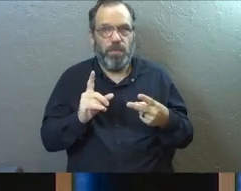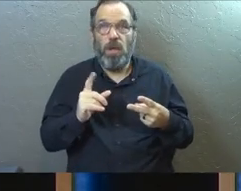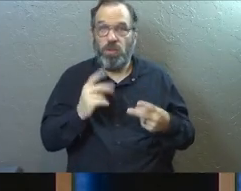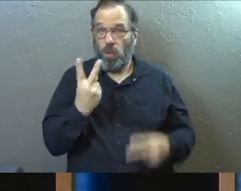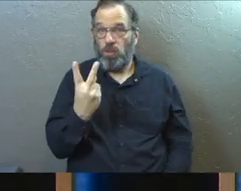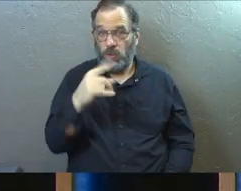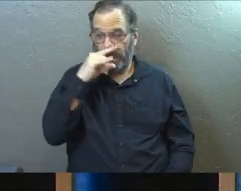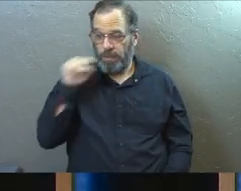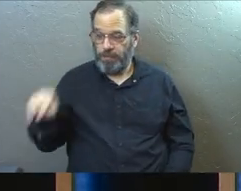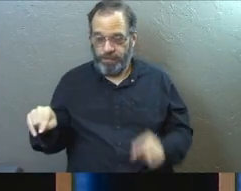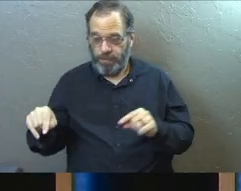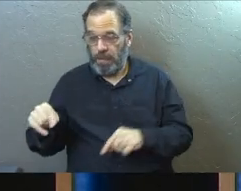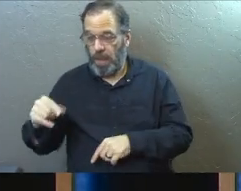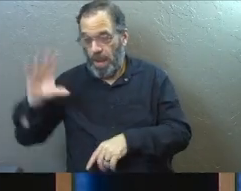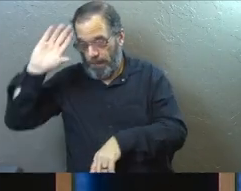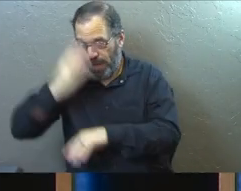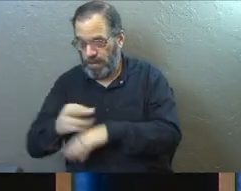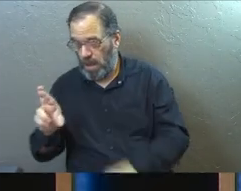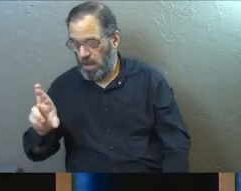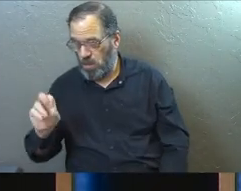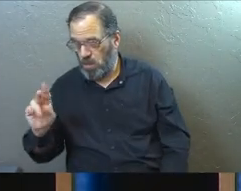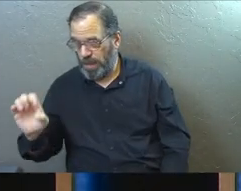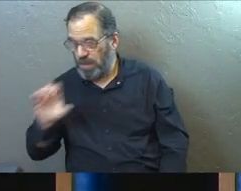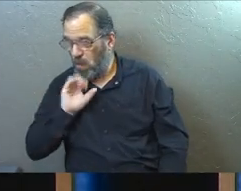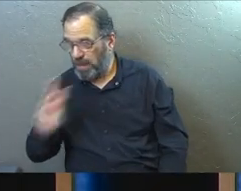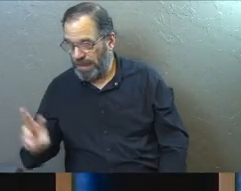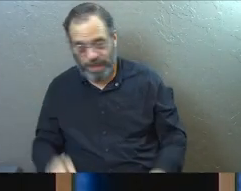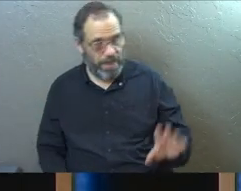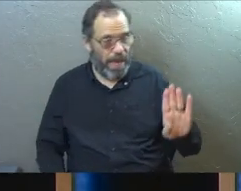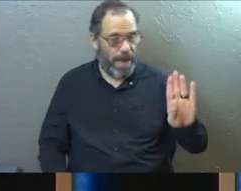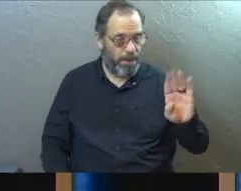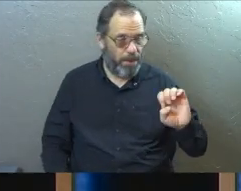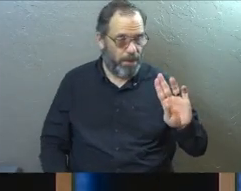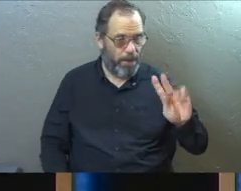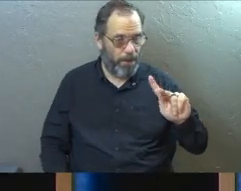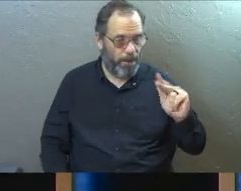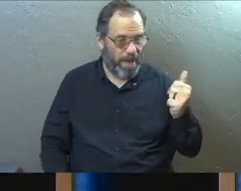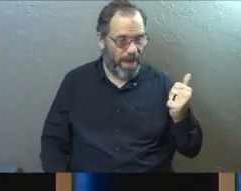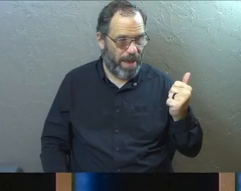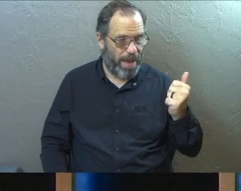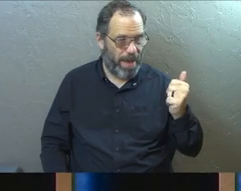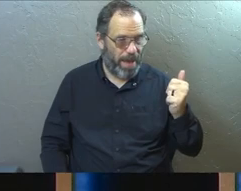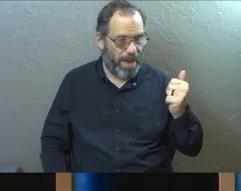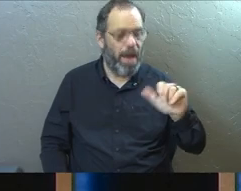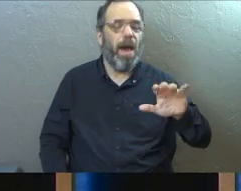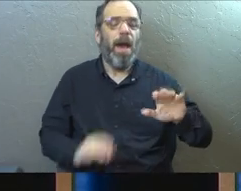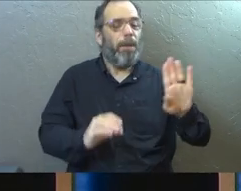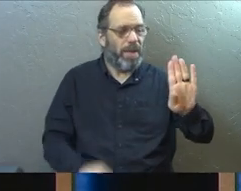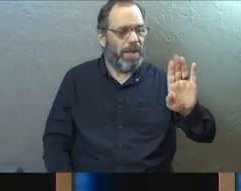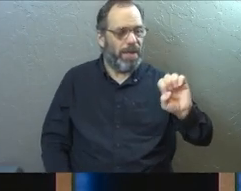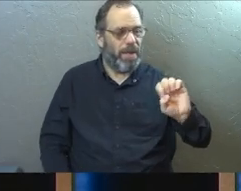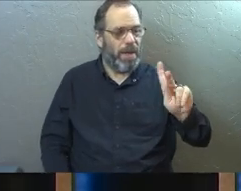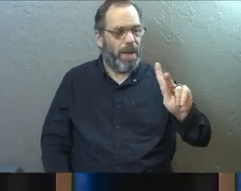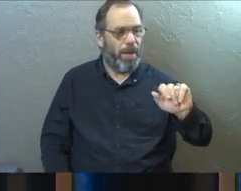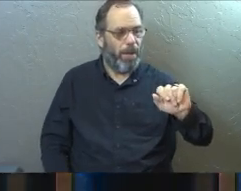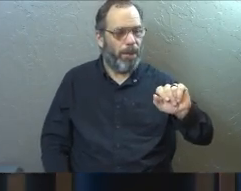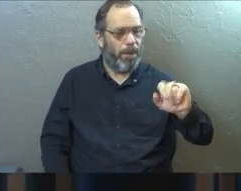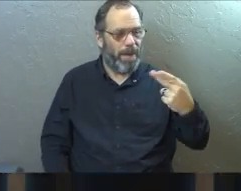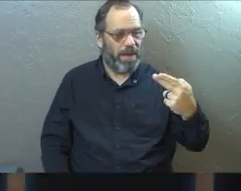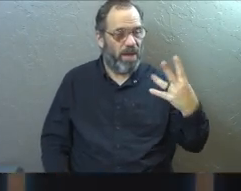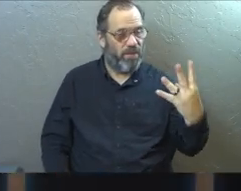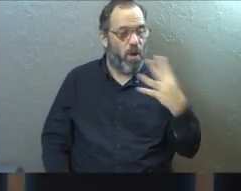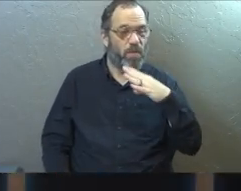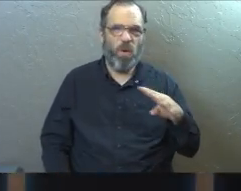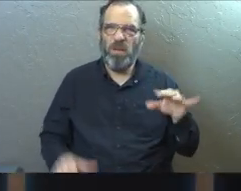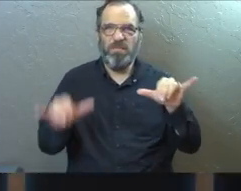so I've got two kids. My son, Reese, is six. My daughter, Beck, is four. And we have like this bedtime routine that we're always doing with them. And every single